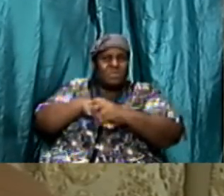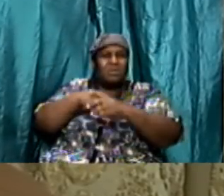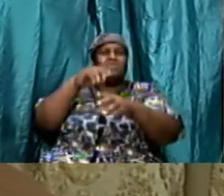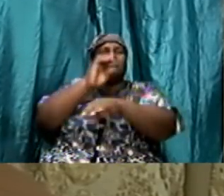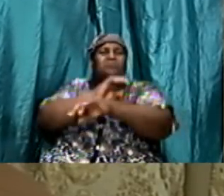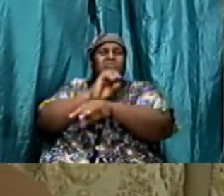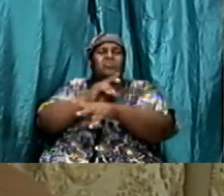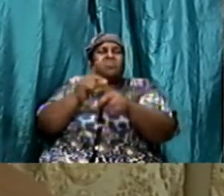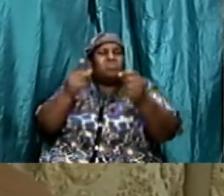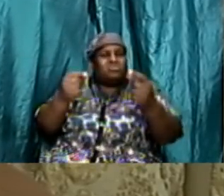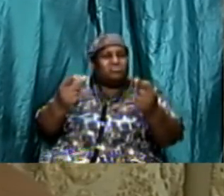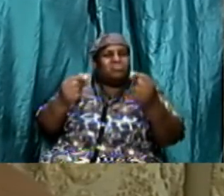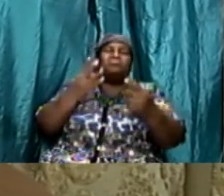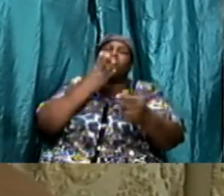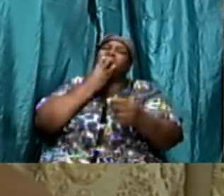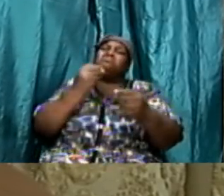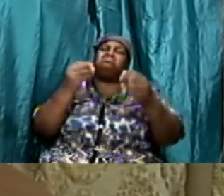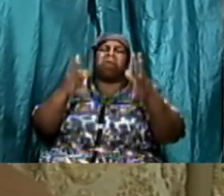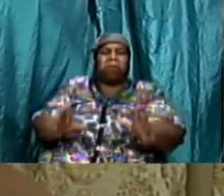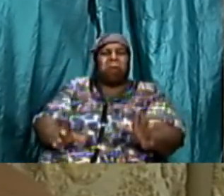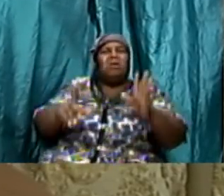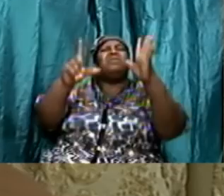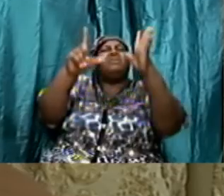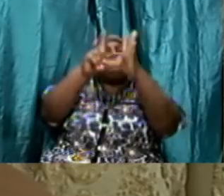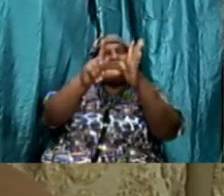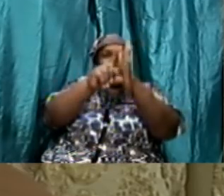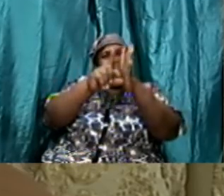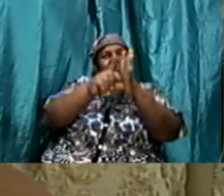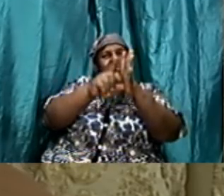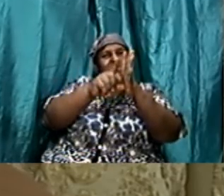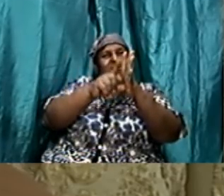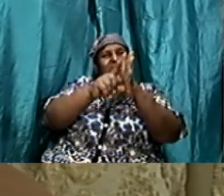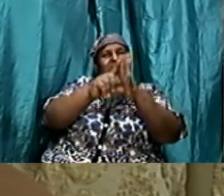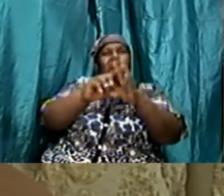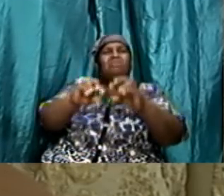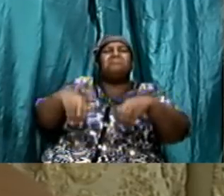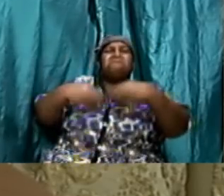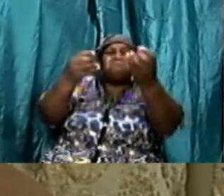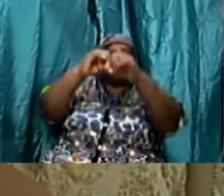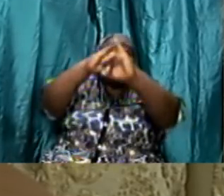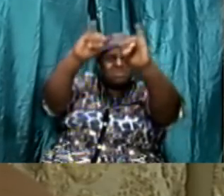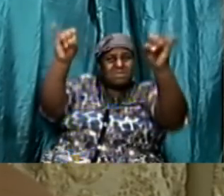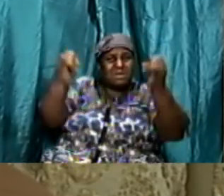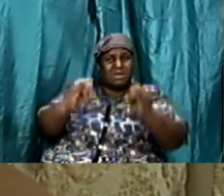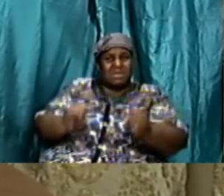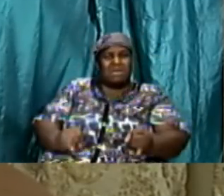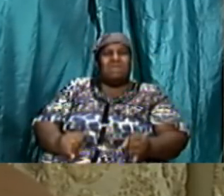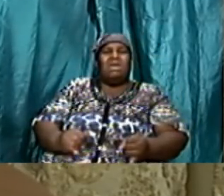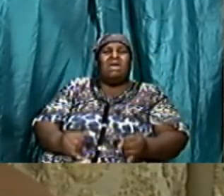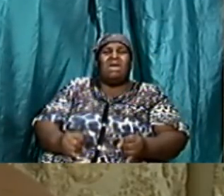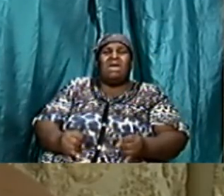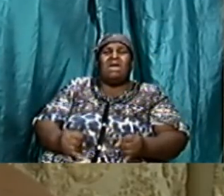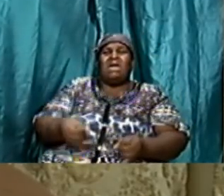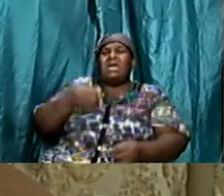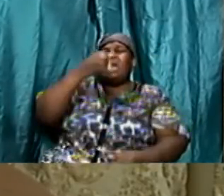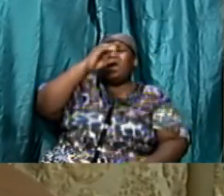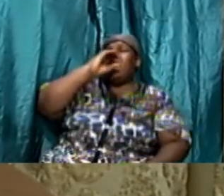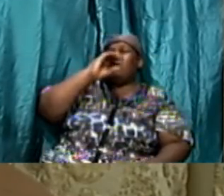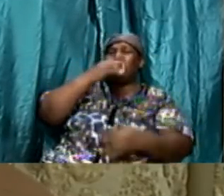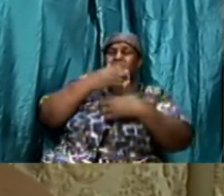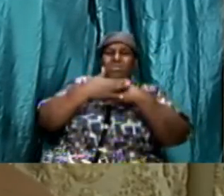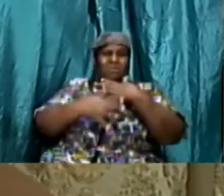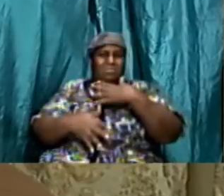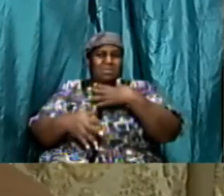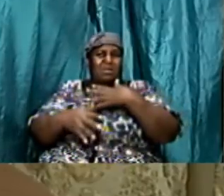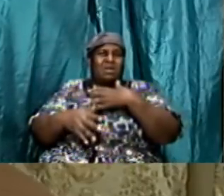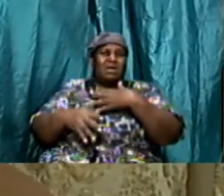their gentile pagan rituals which was practically um offering to idols strangling blood and so on and fornication this was